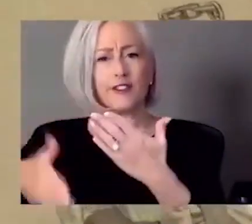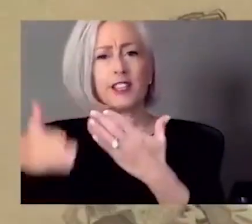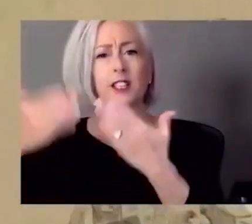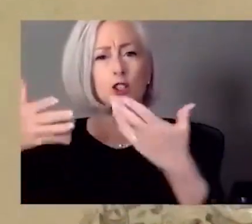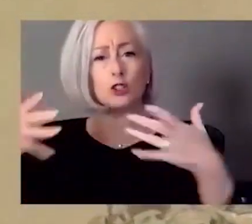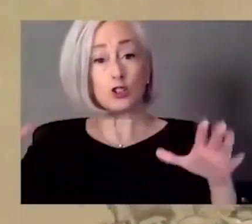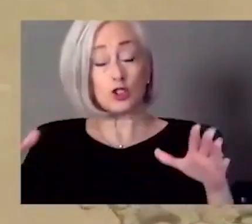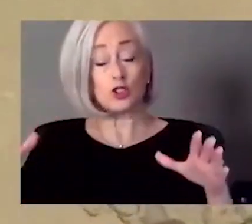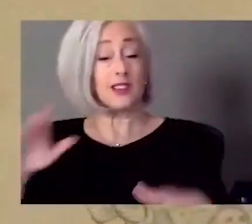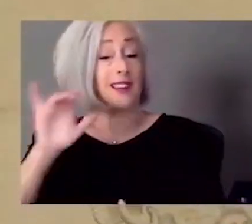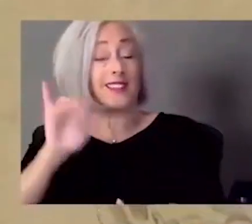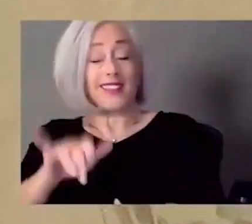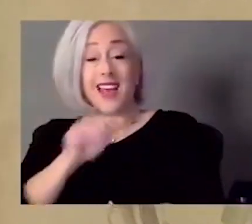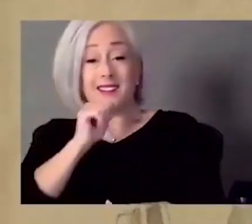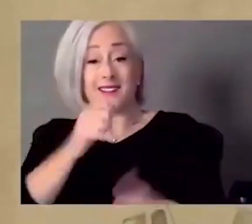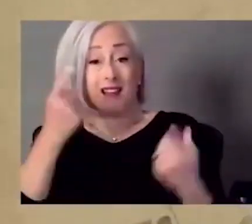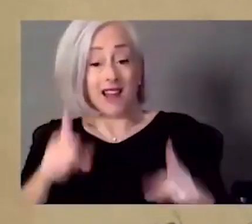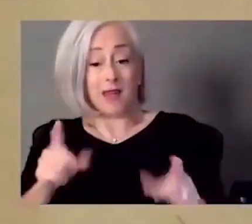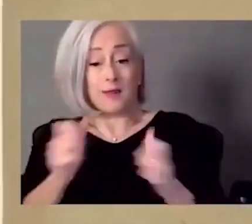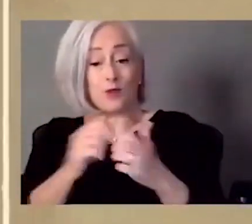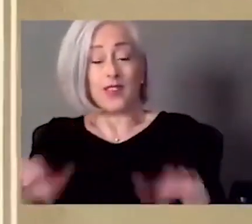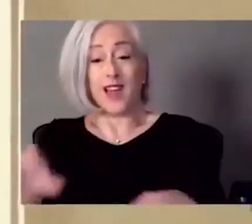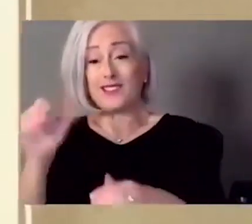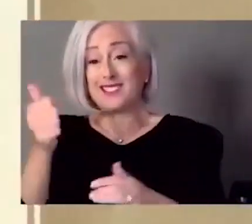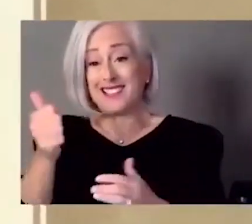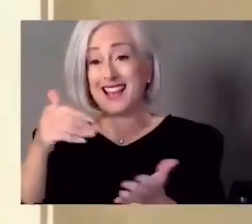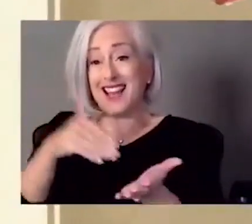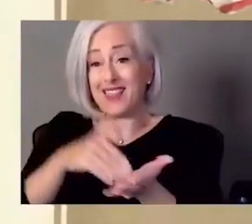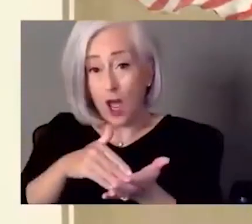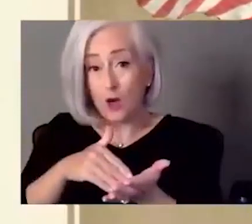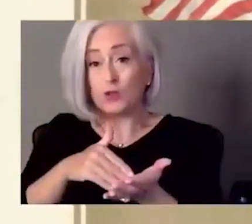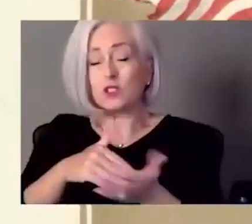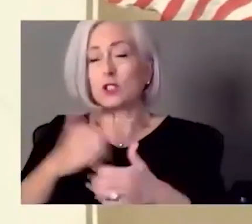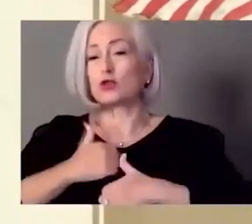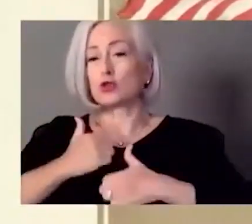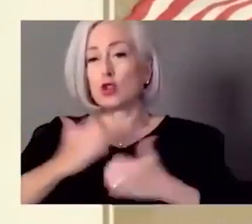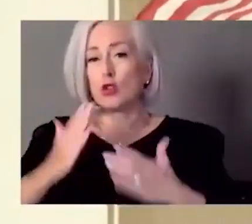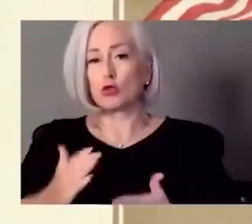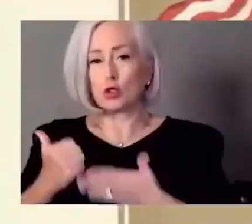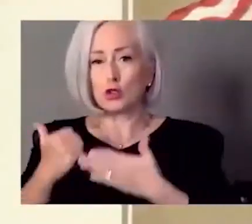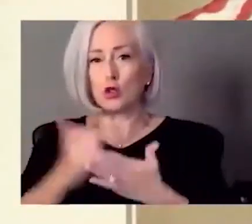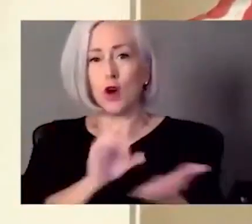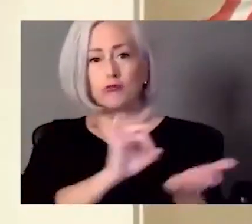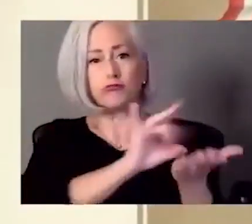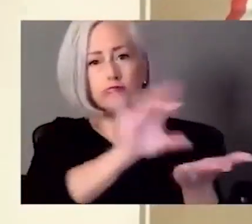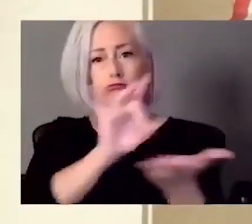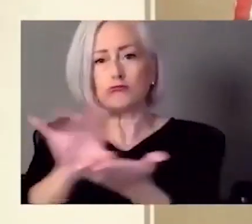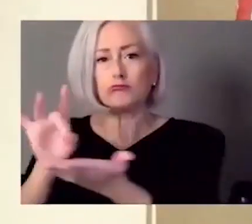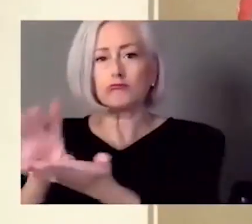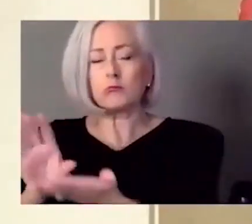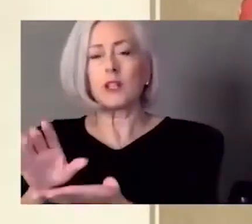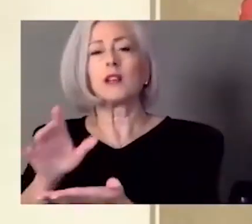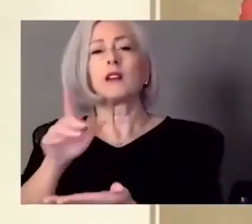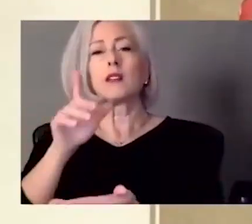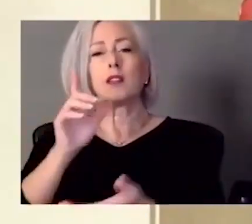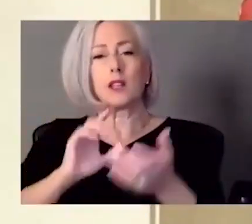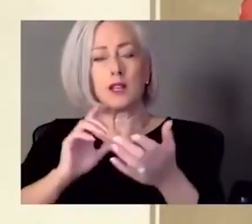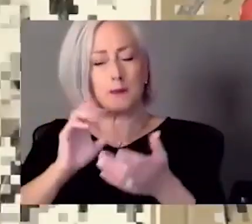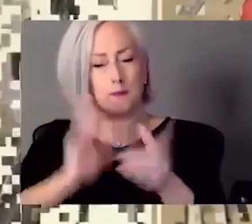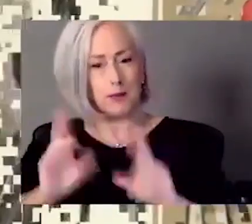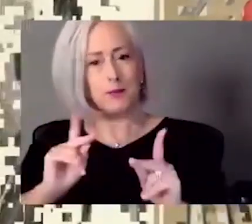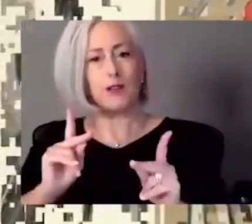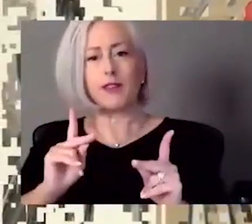were there to help drive out the old regime. So that's how it all came together on June